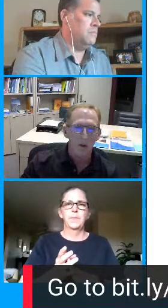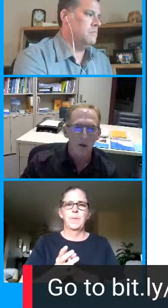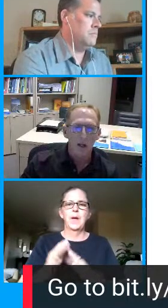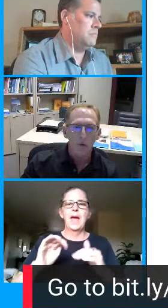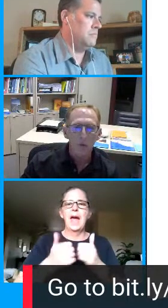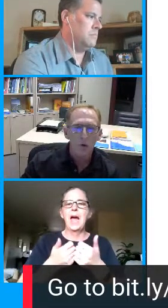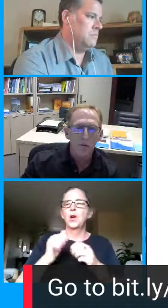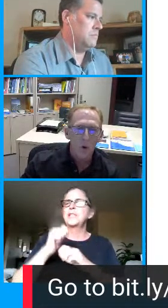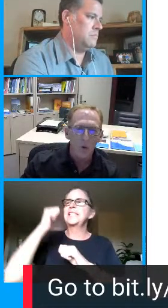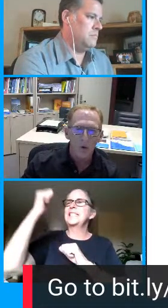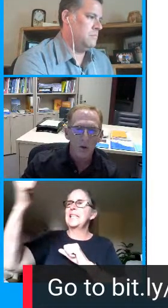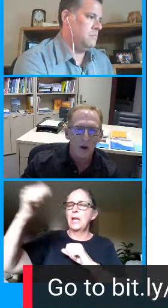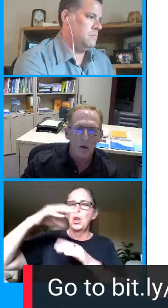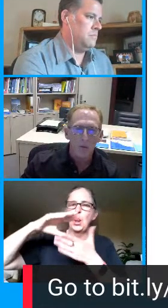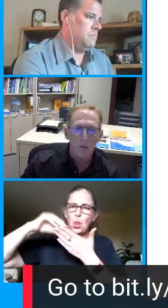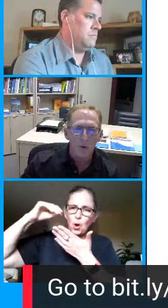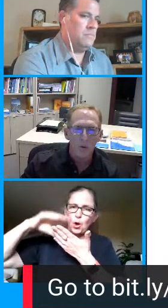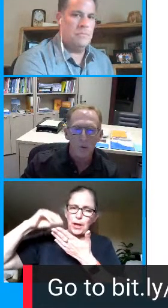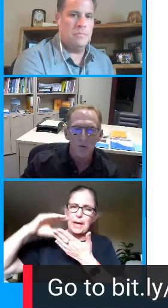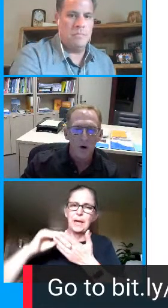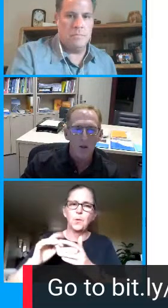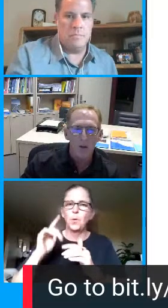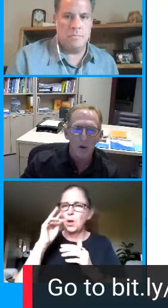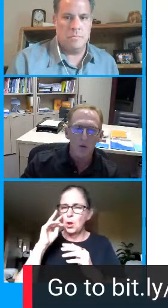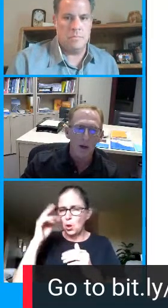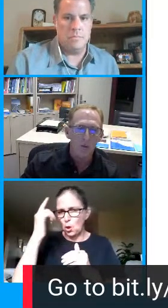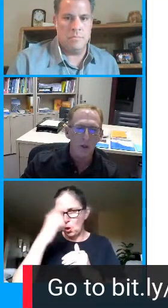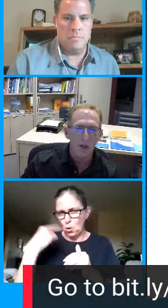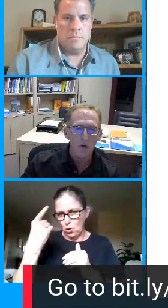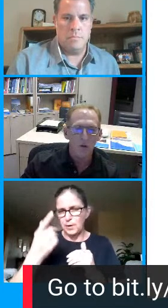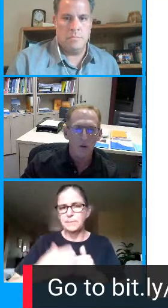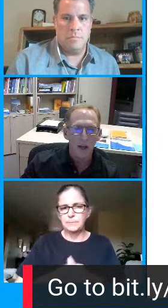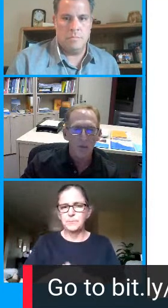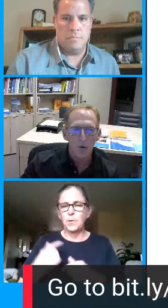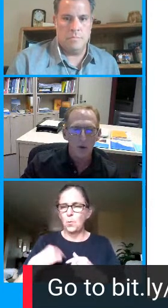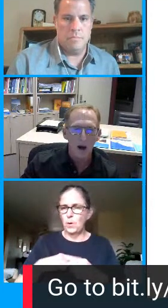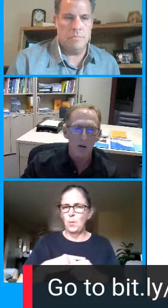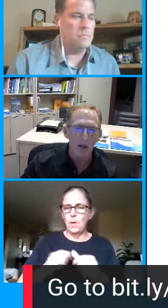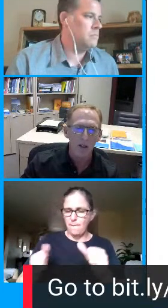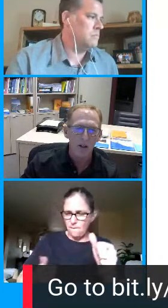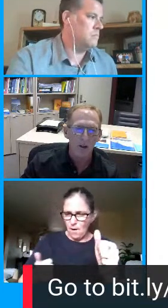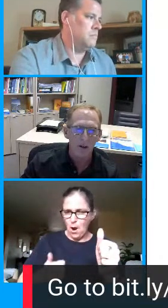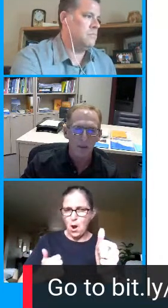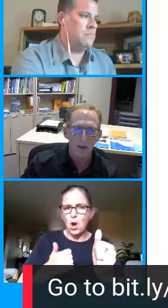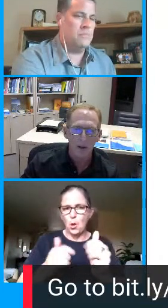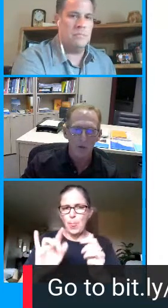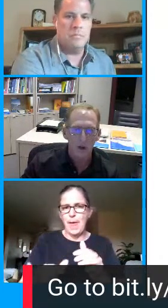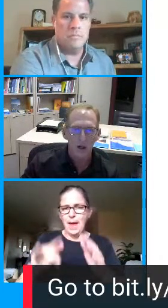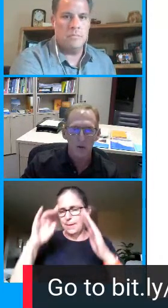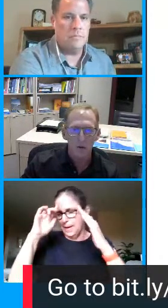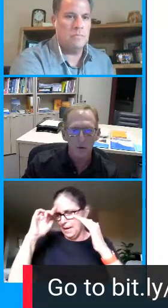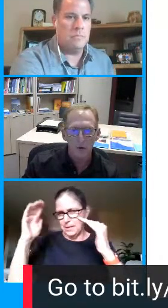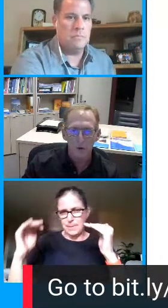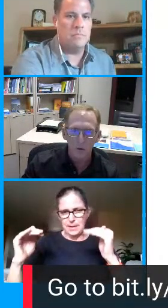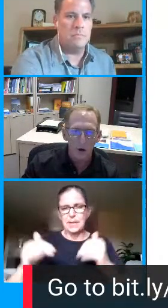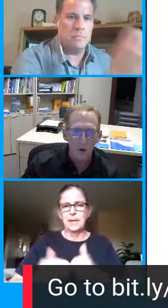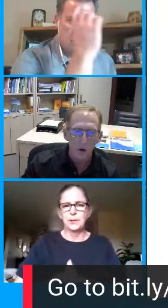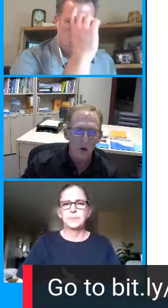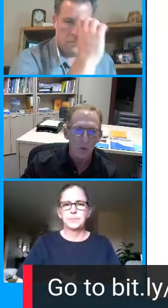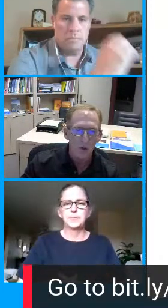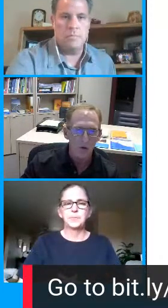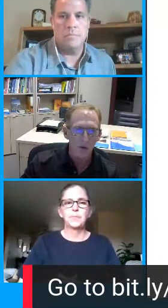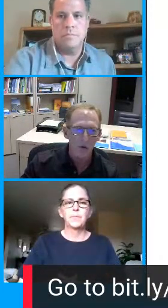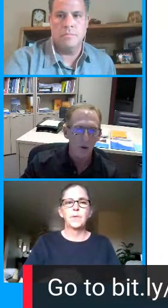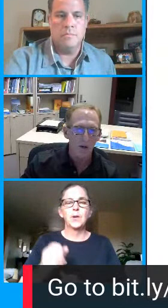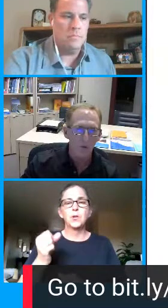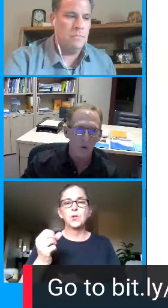look and as we move forward we will be following those expectations and i have those outlined here in the next slide just so you know